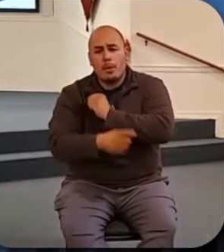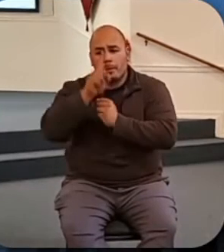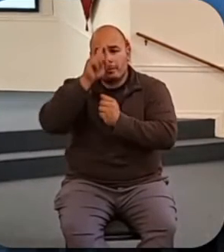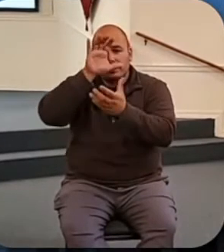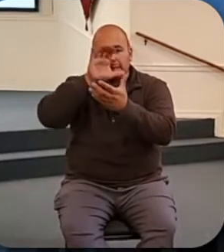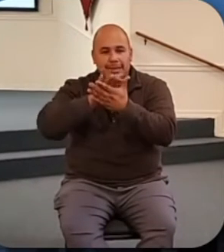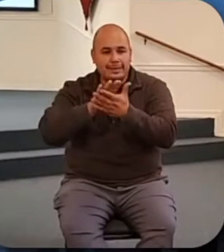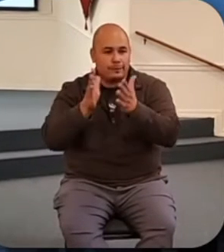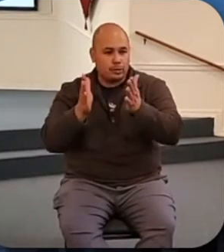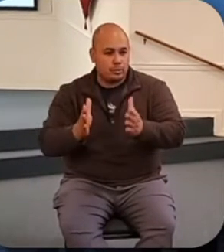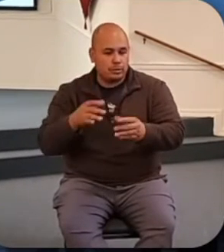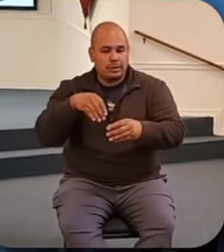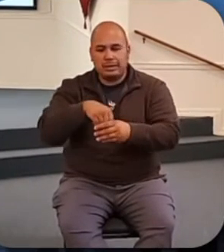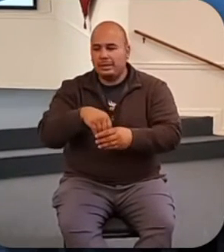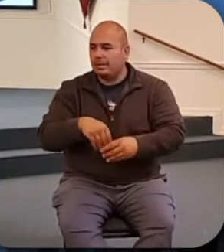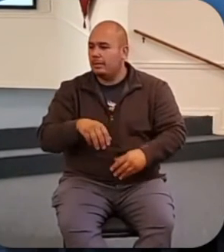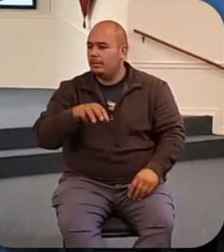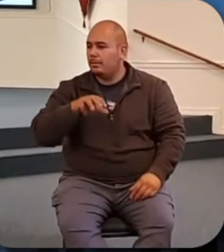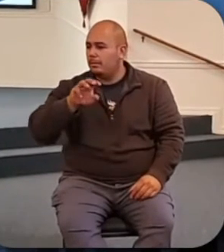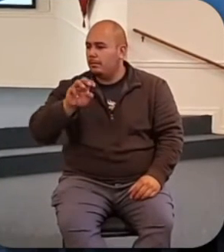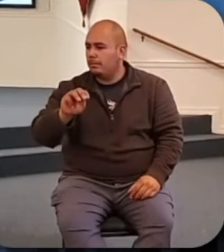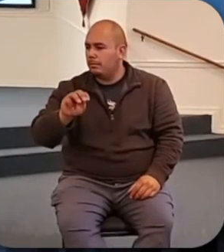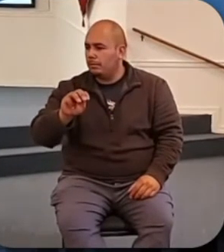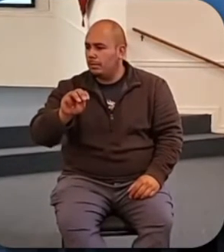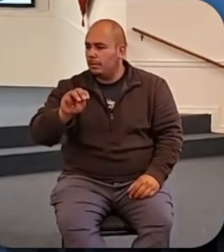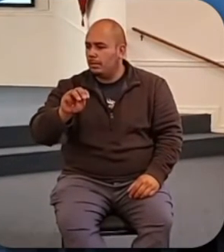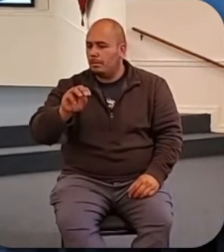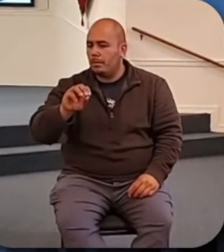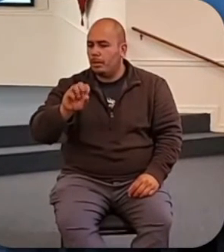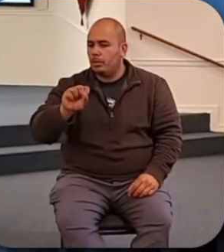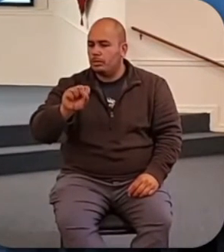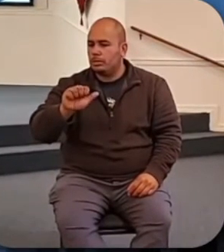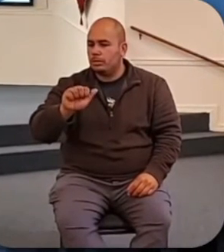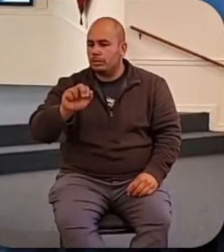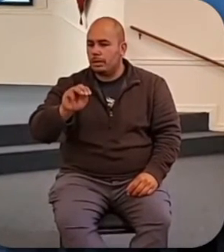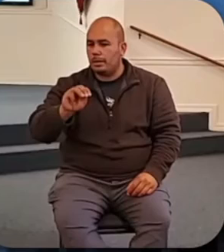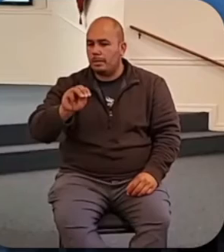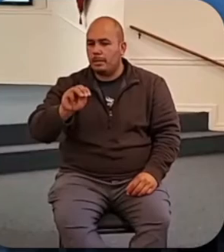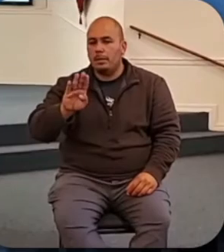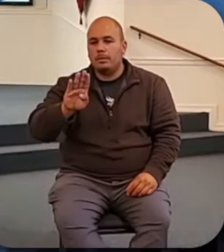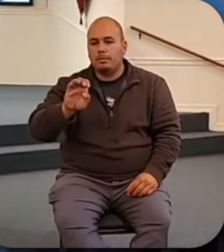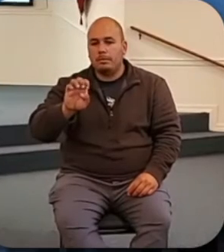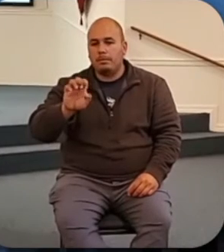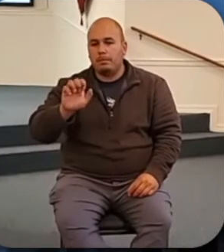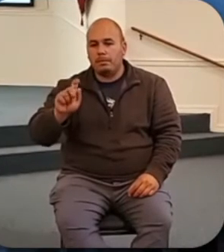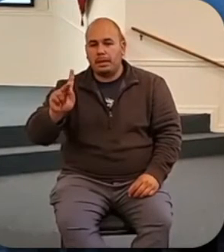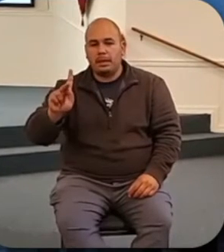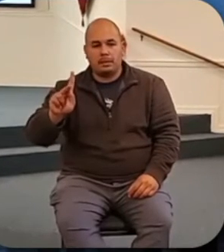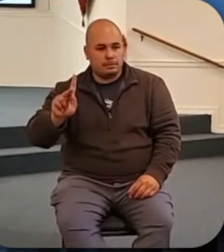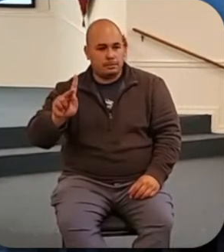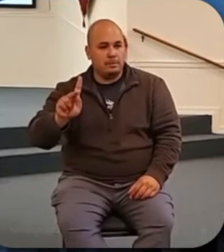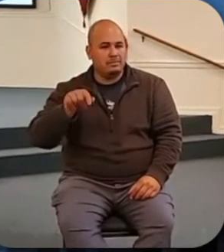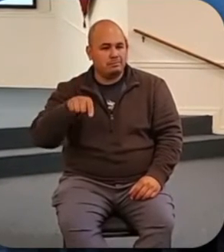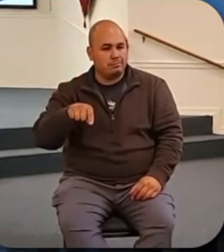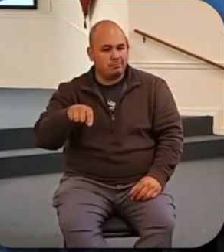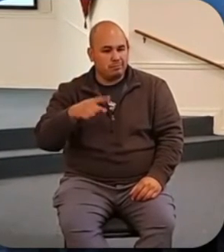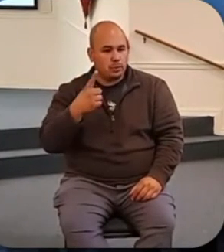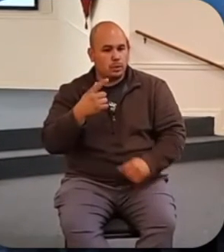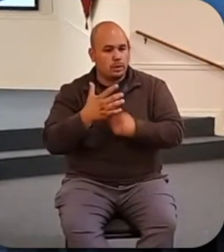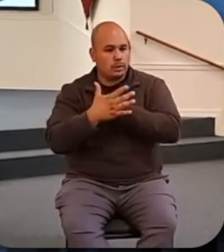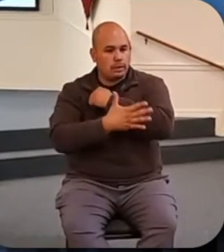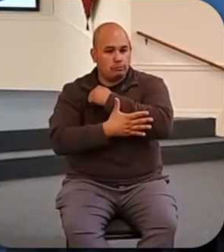church in Montepuez, Mozambique are giving generously to help provide basic food and supplies